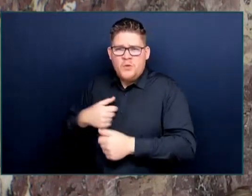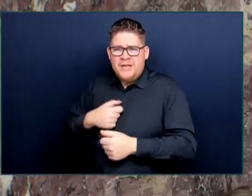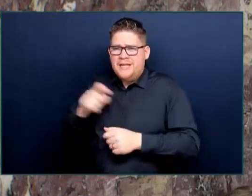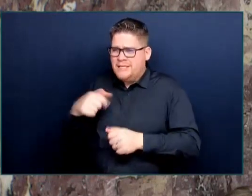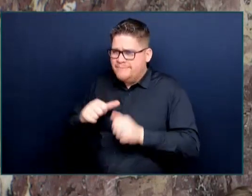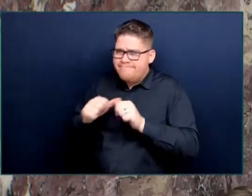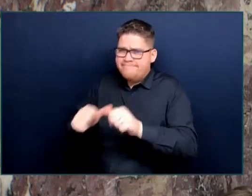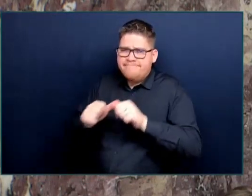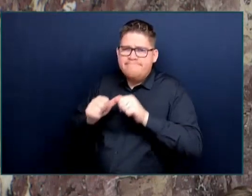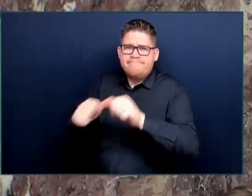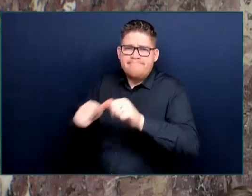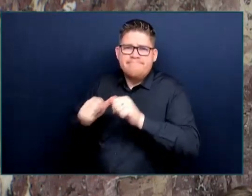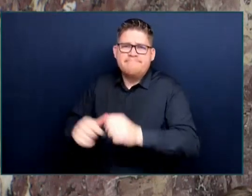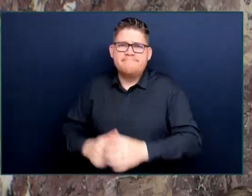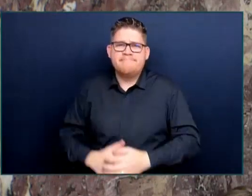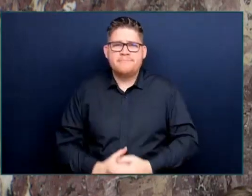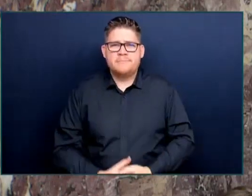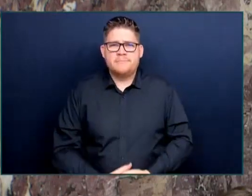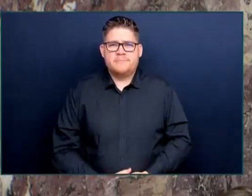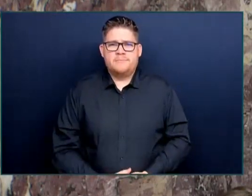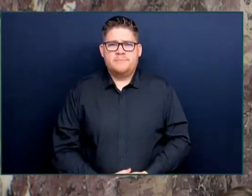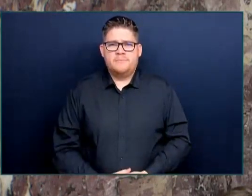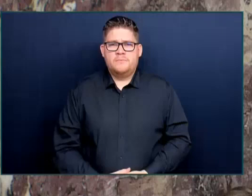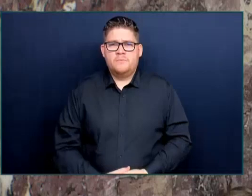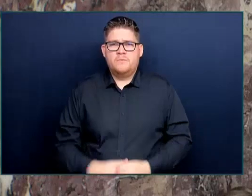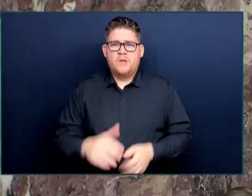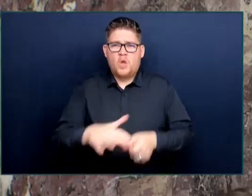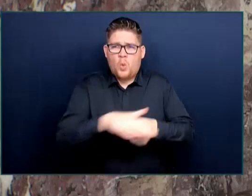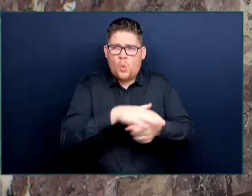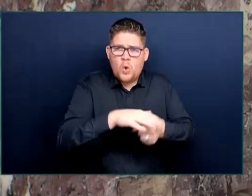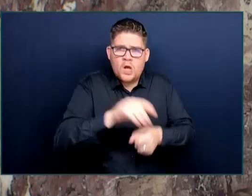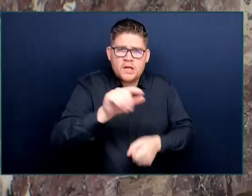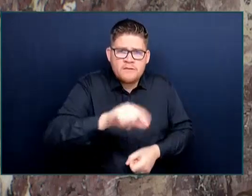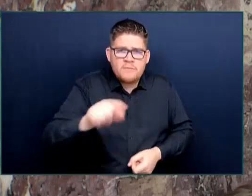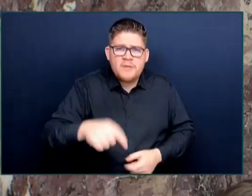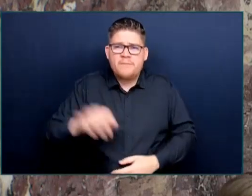government, to deal with the problems of public safety that communities are facing.